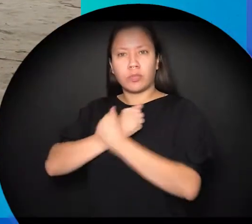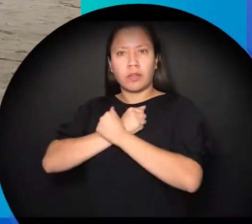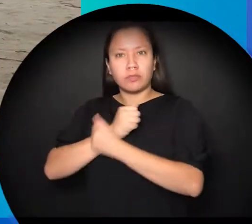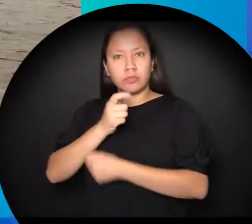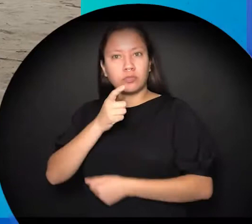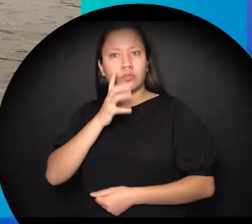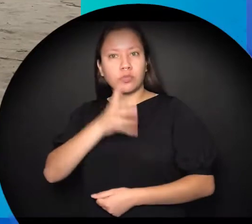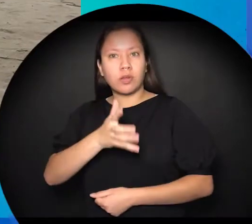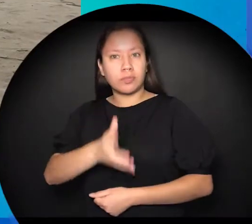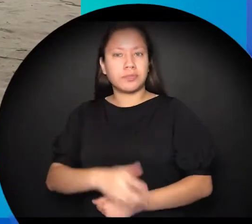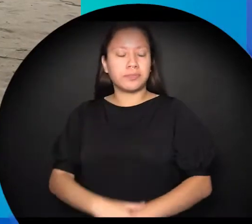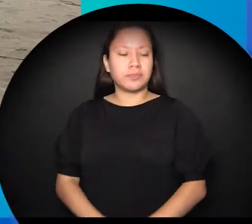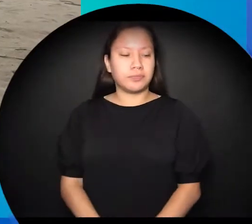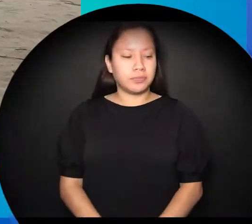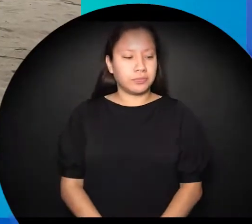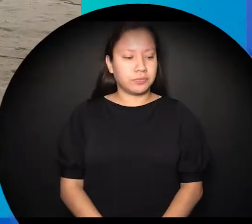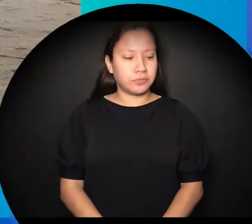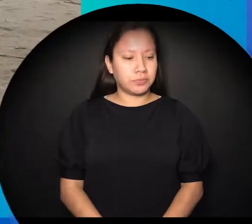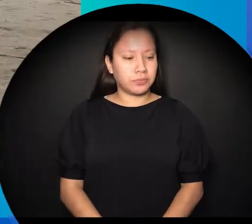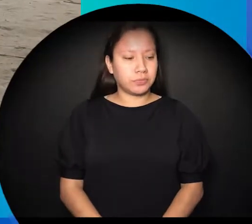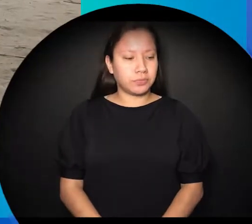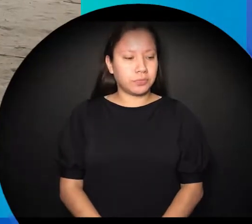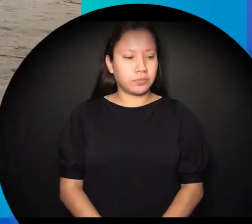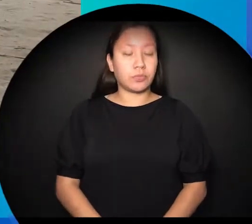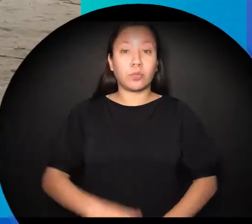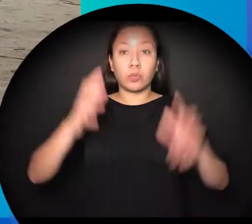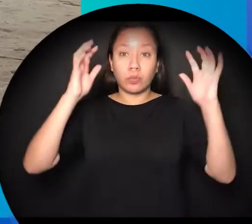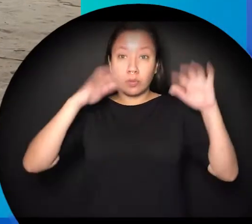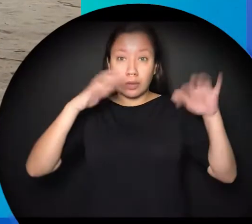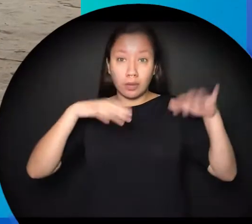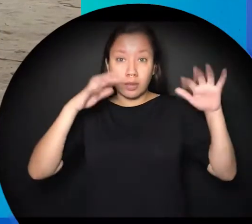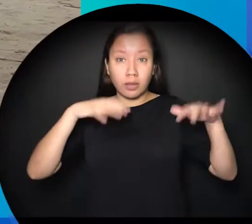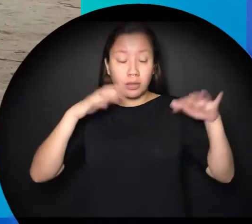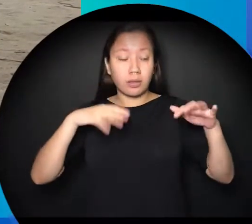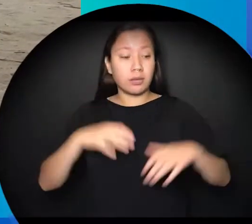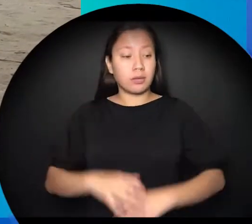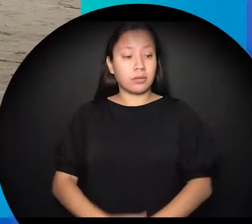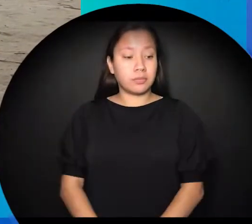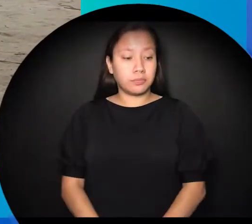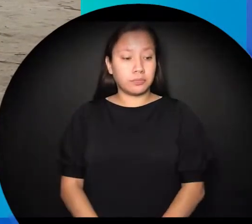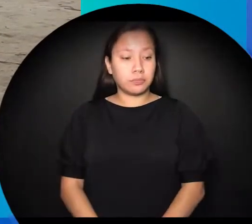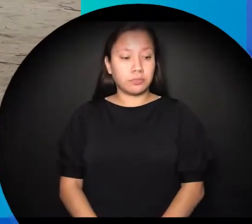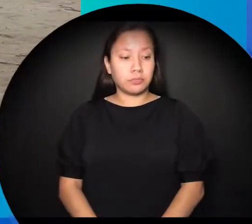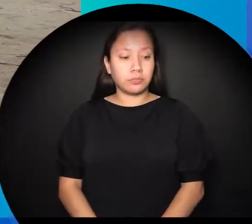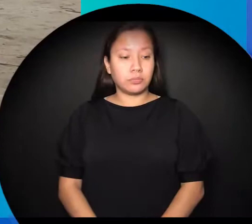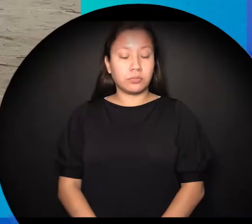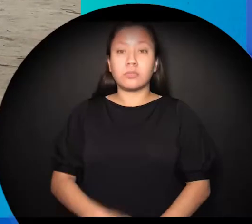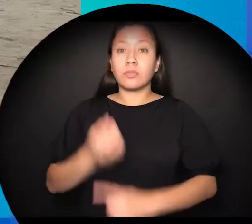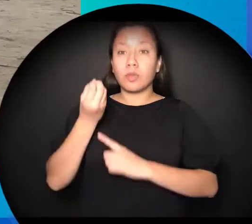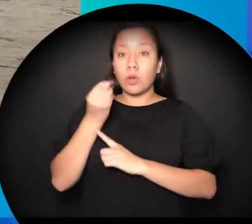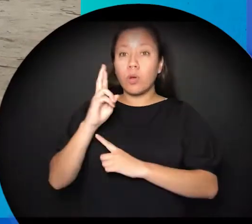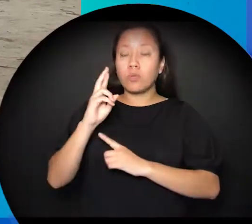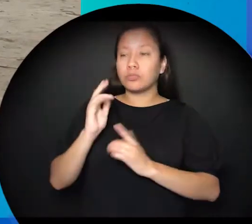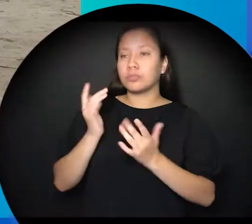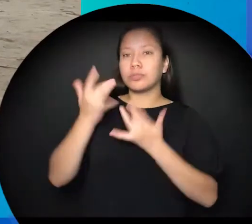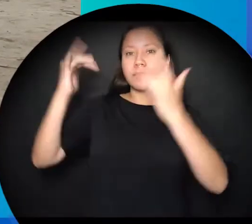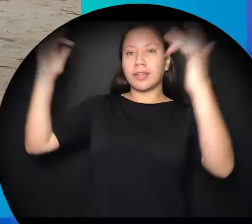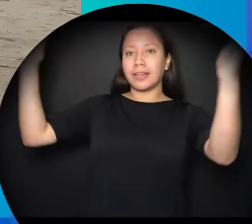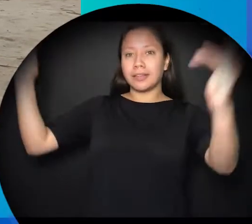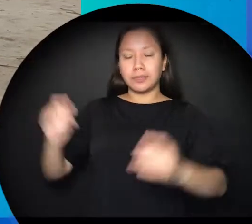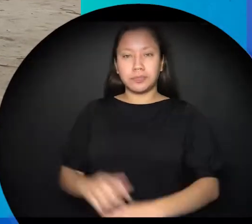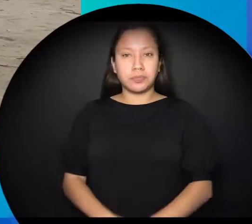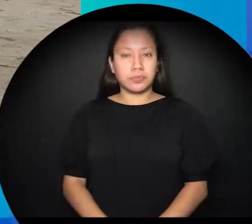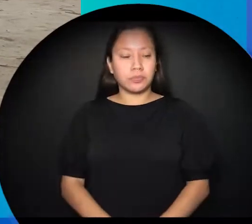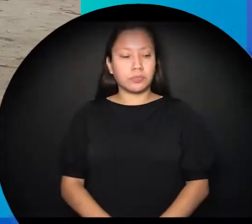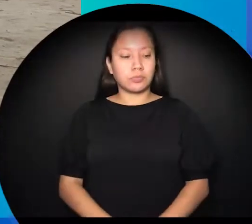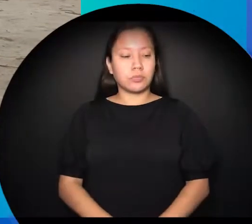I'm really happy to see you today. I'm sitting next to Slave Lake actually this is in